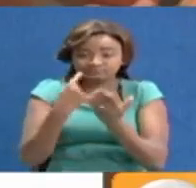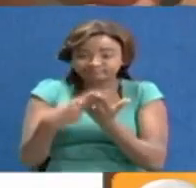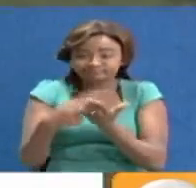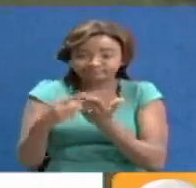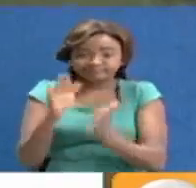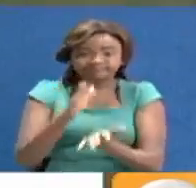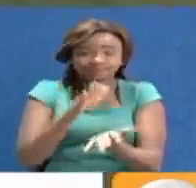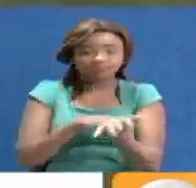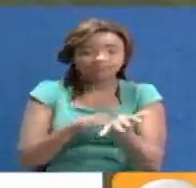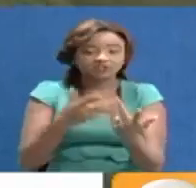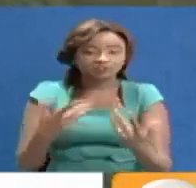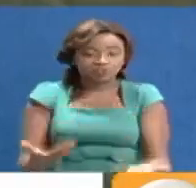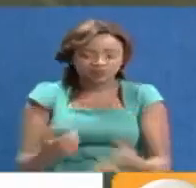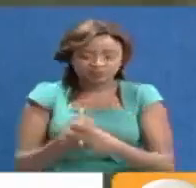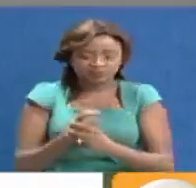unapendekeza kuwa